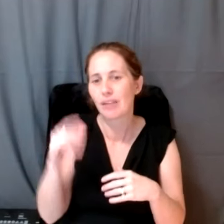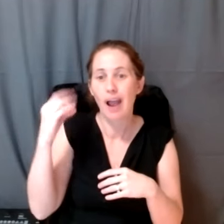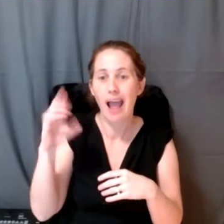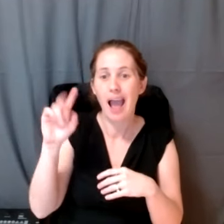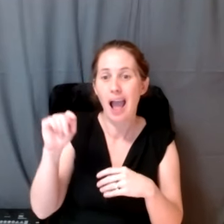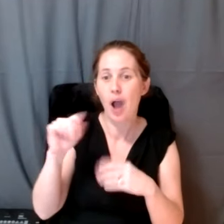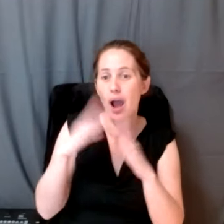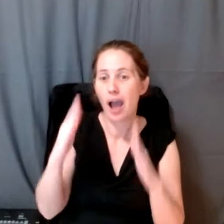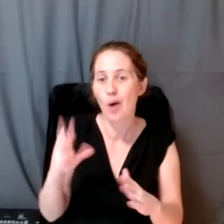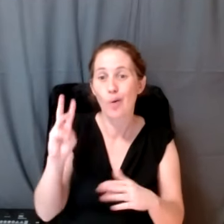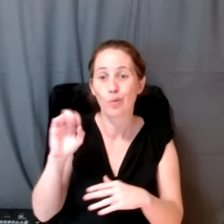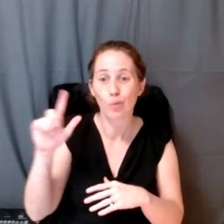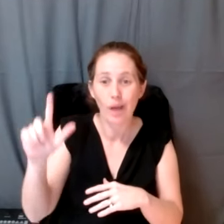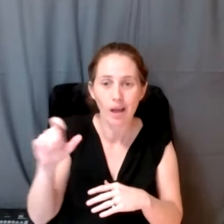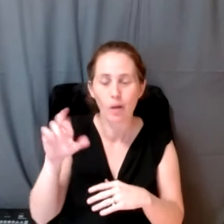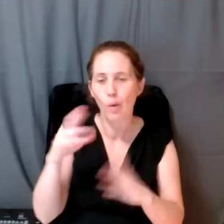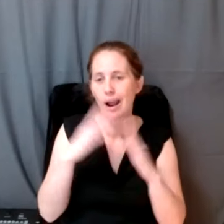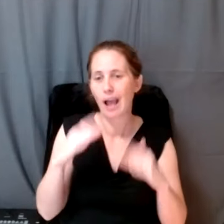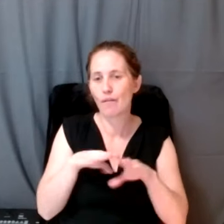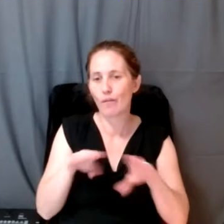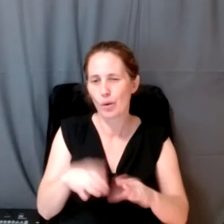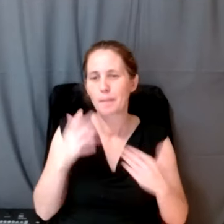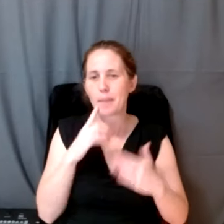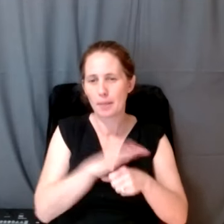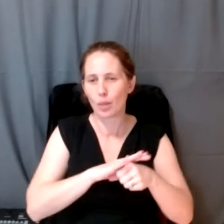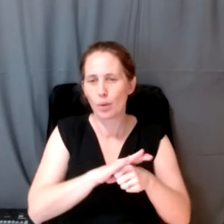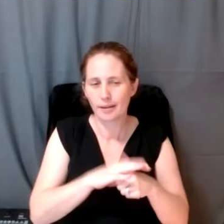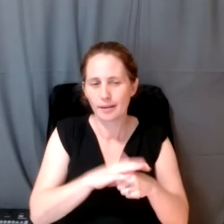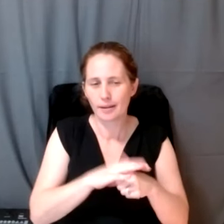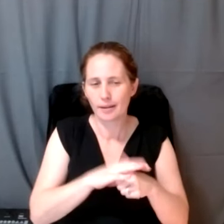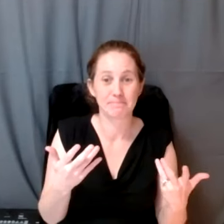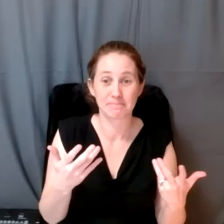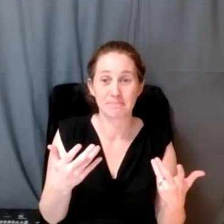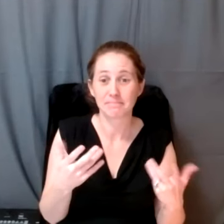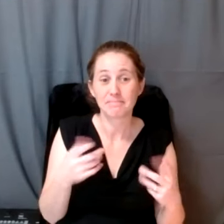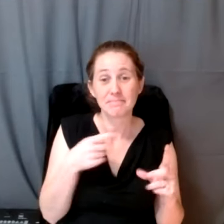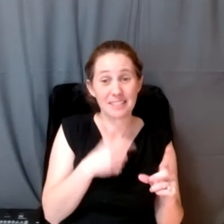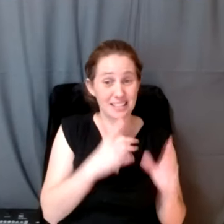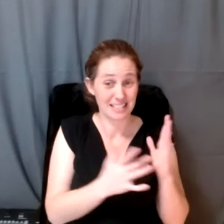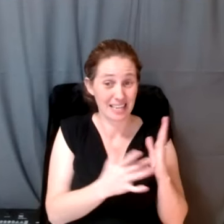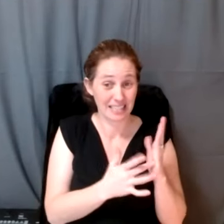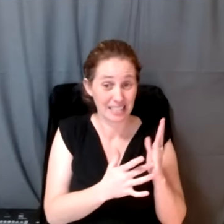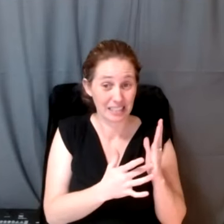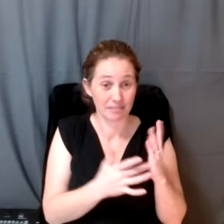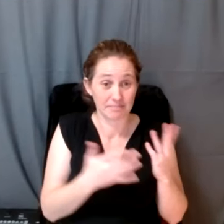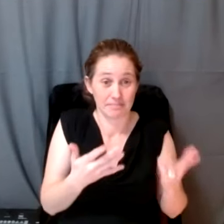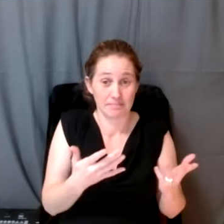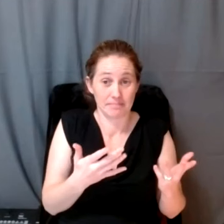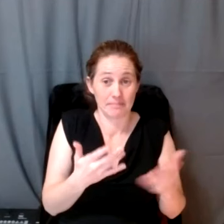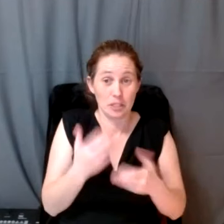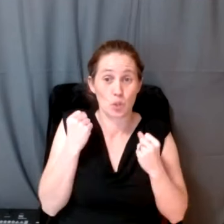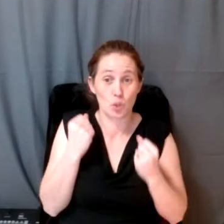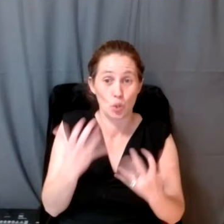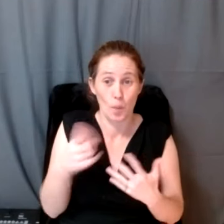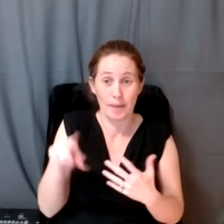wells or house floors might be located. So, you know, and that's a technique that, you know, so